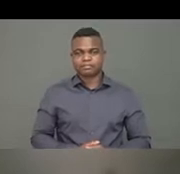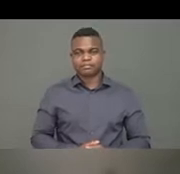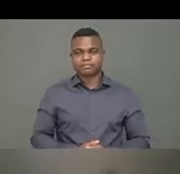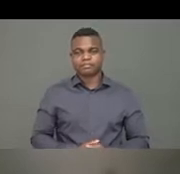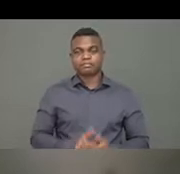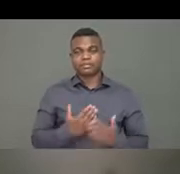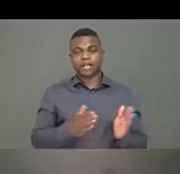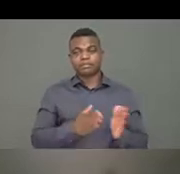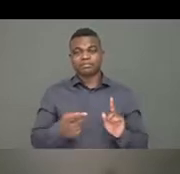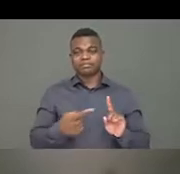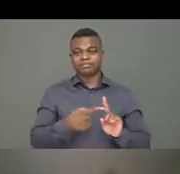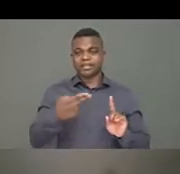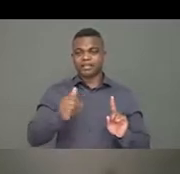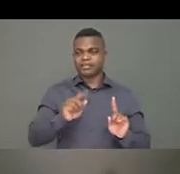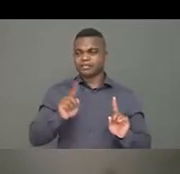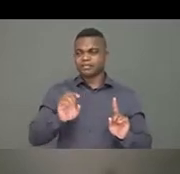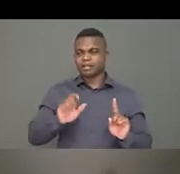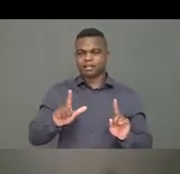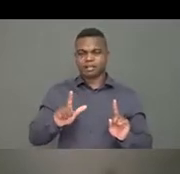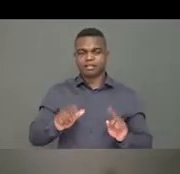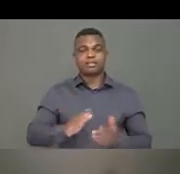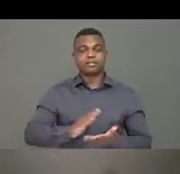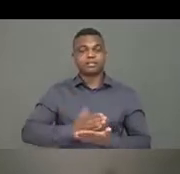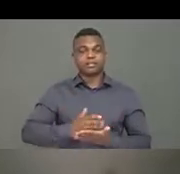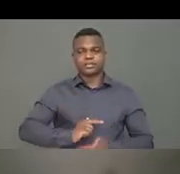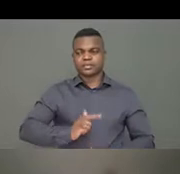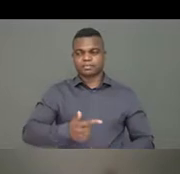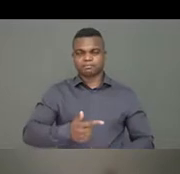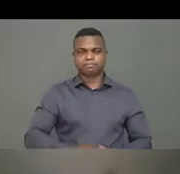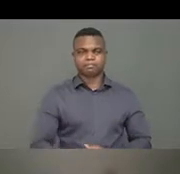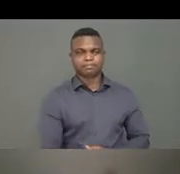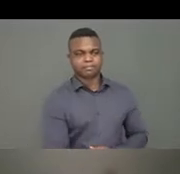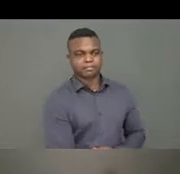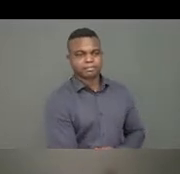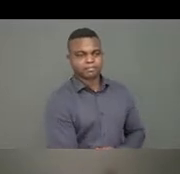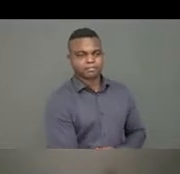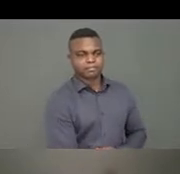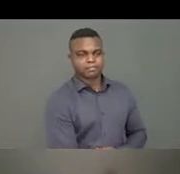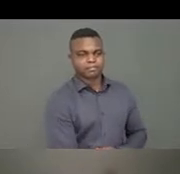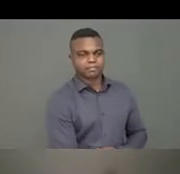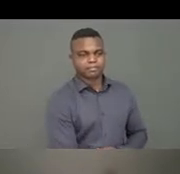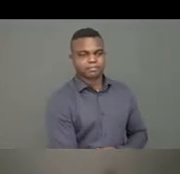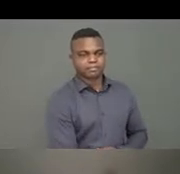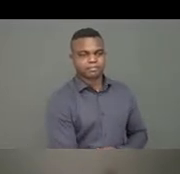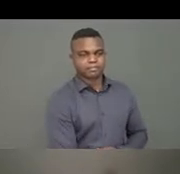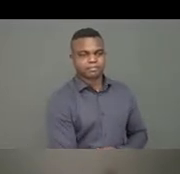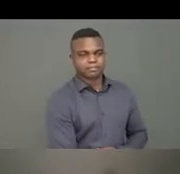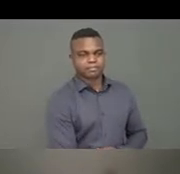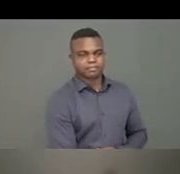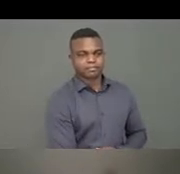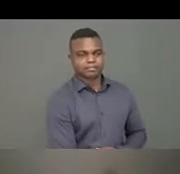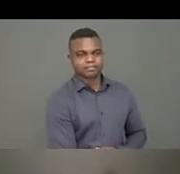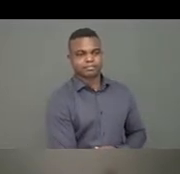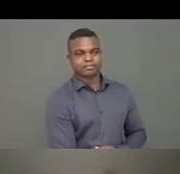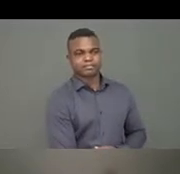So there's three questions in the poll. And you can answer either one answer or as many answers as you think are correct. So it's multiple choice.